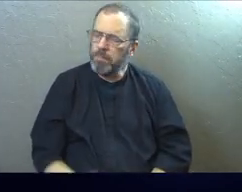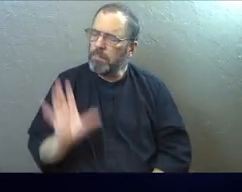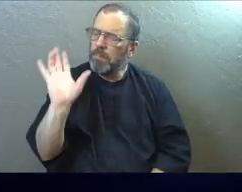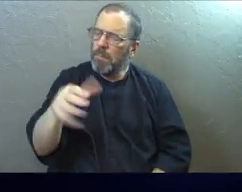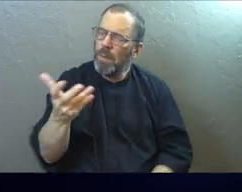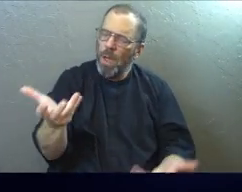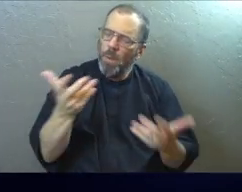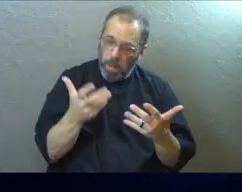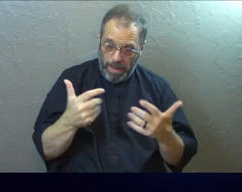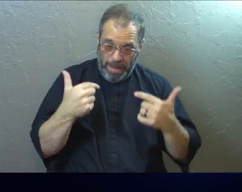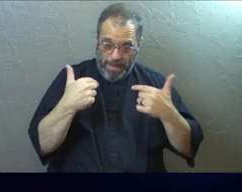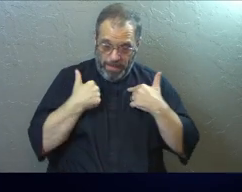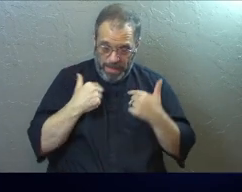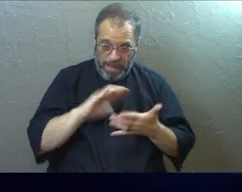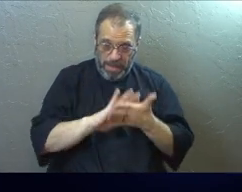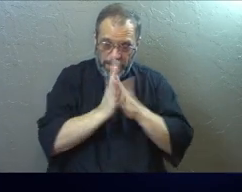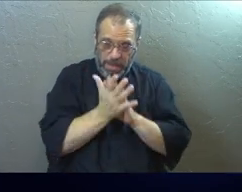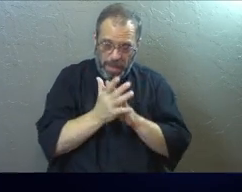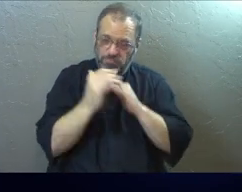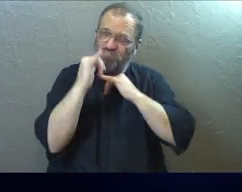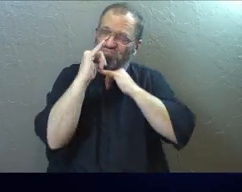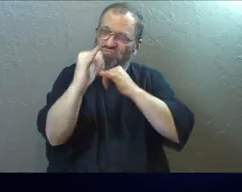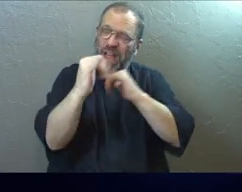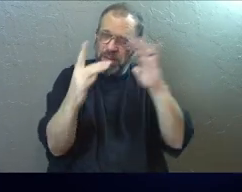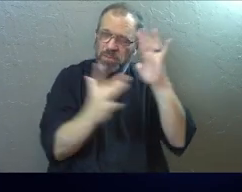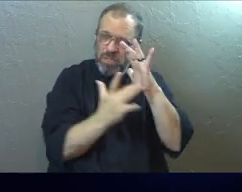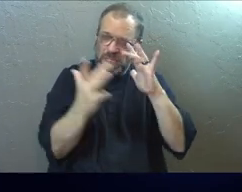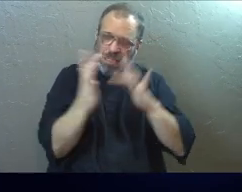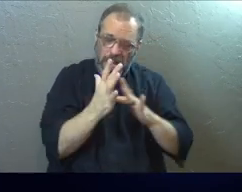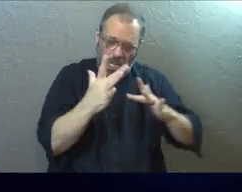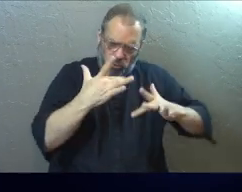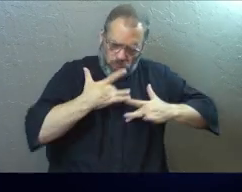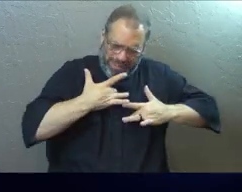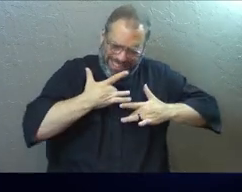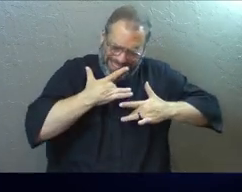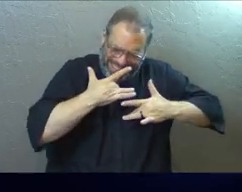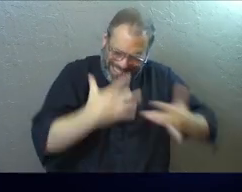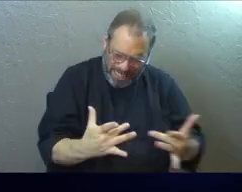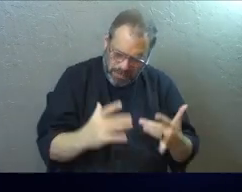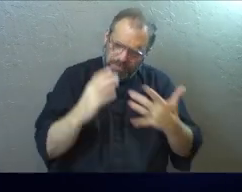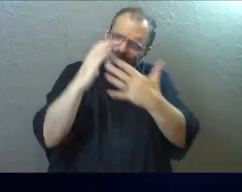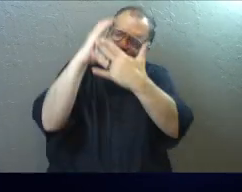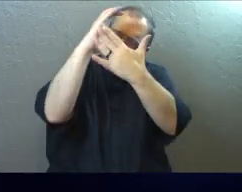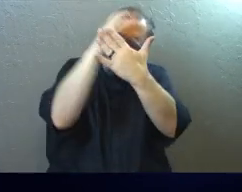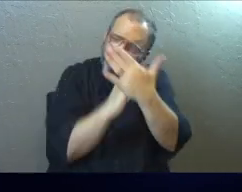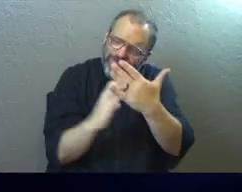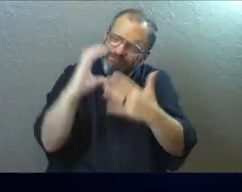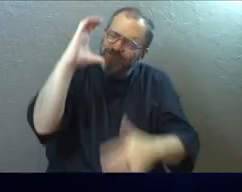God, we want to be a people that look more like Jesus, and so help us to intentionally seek you.